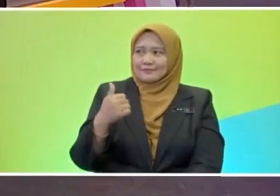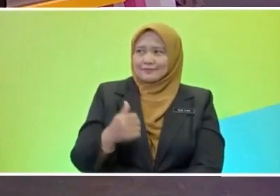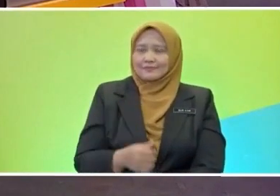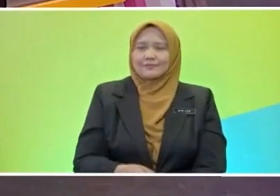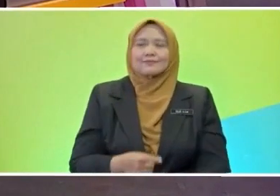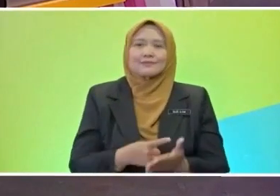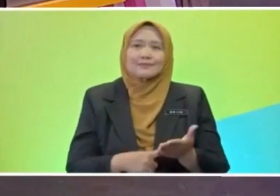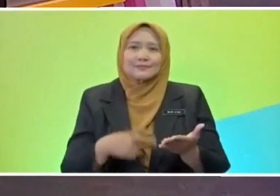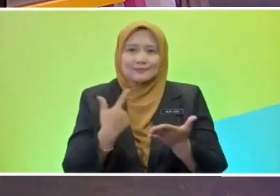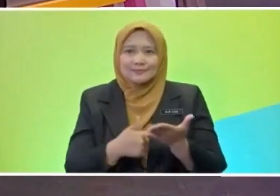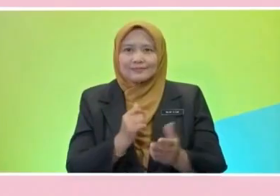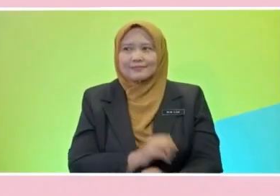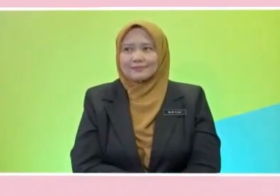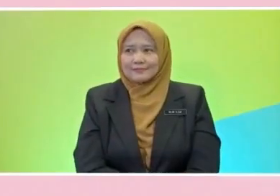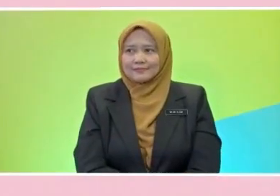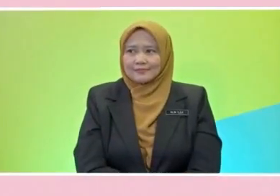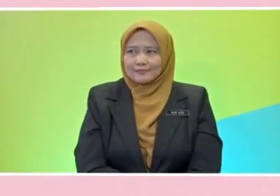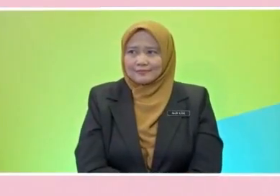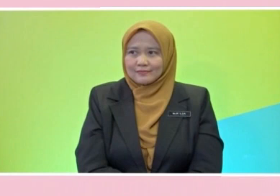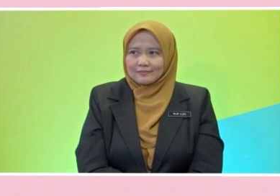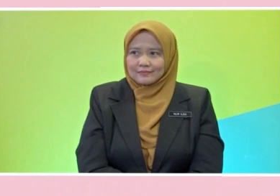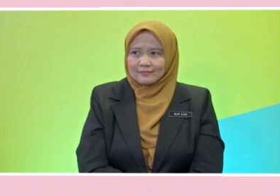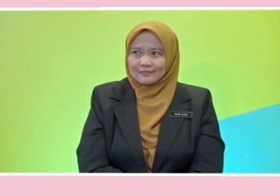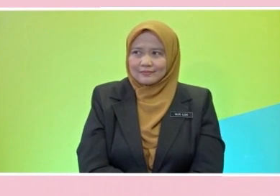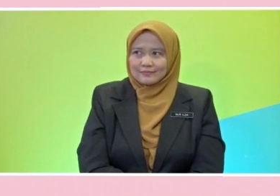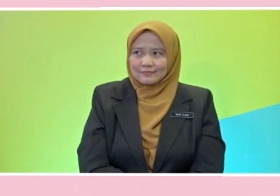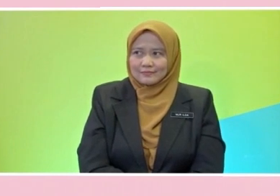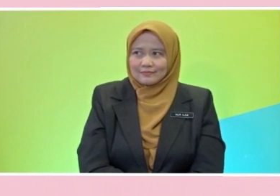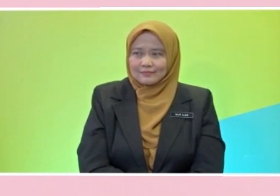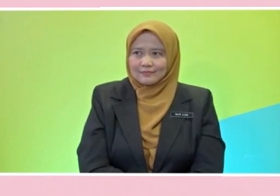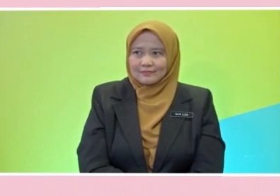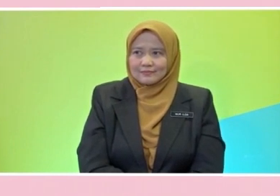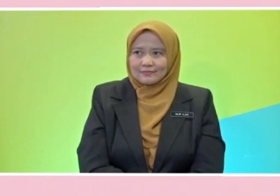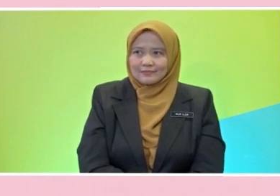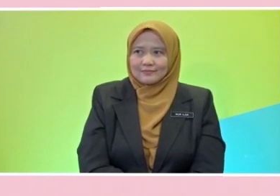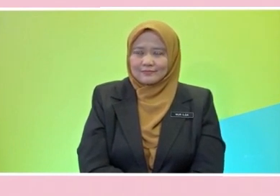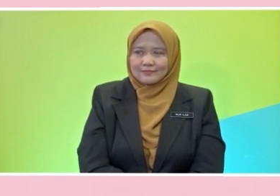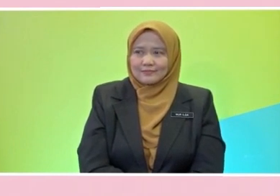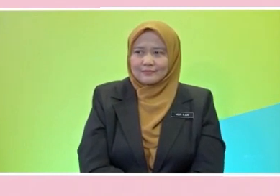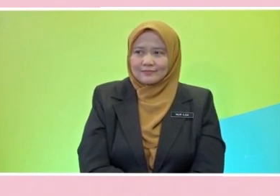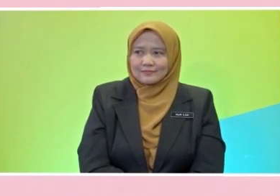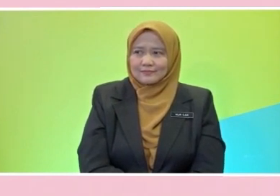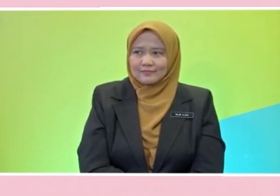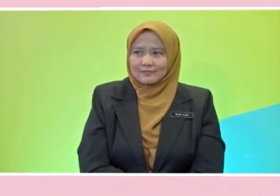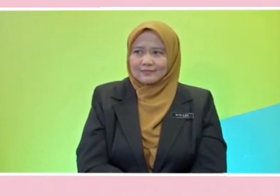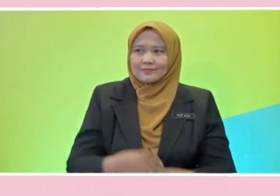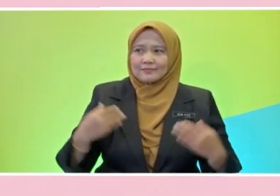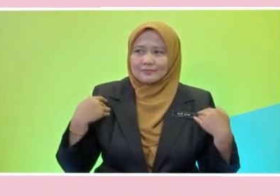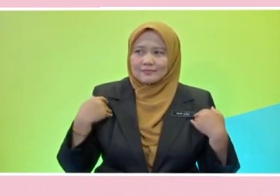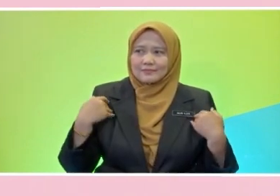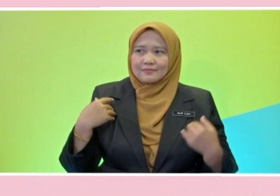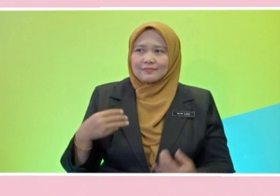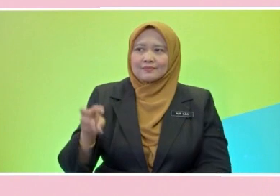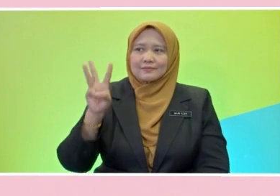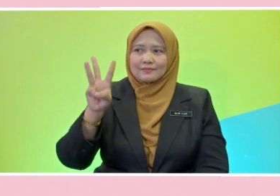Okay. else? Last row. Watched. are watching. Please, please, also find. Okay, okay. Yeah, teacher over here. The